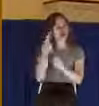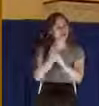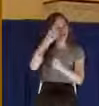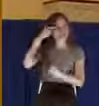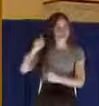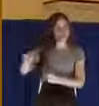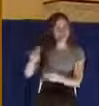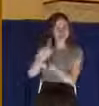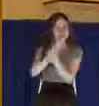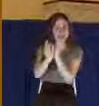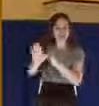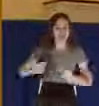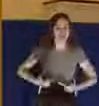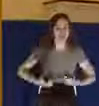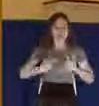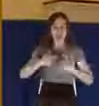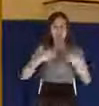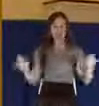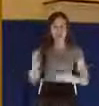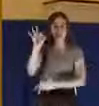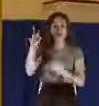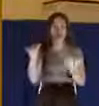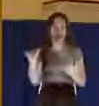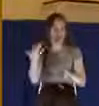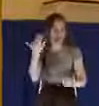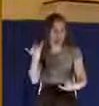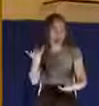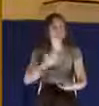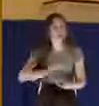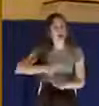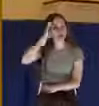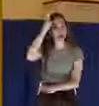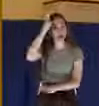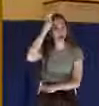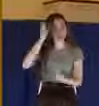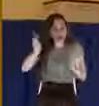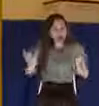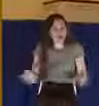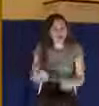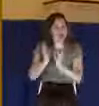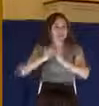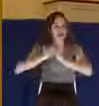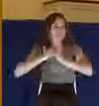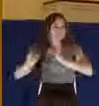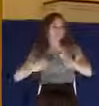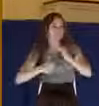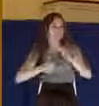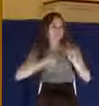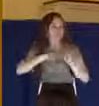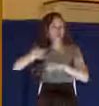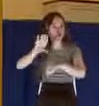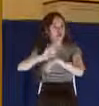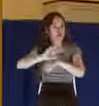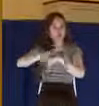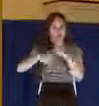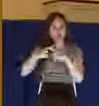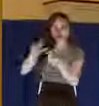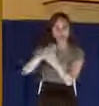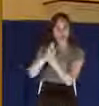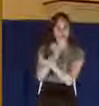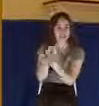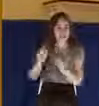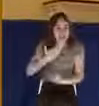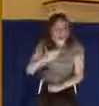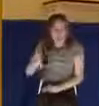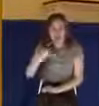preaching because my father compelled me to come to church when he got saved. I'm grateful that my father didn't say, well, I'm going to